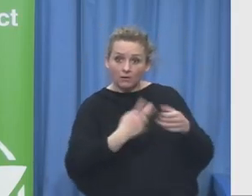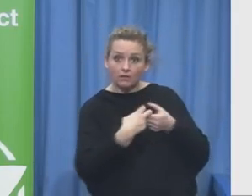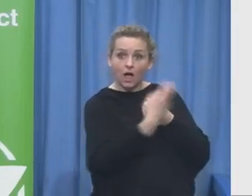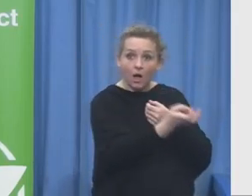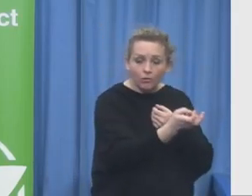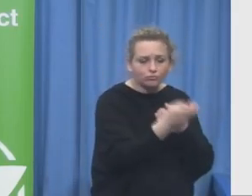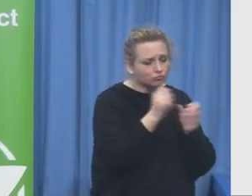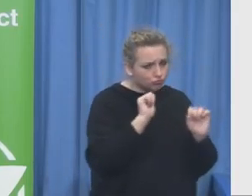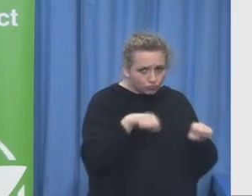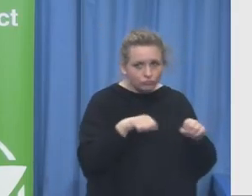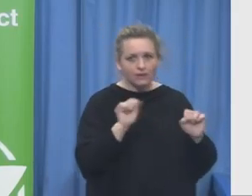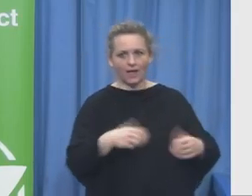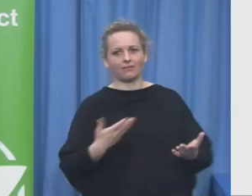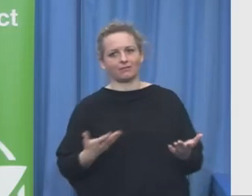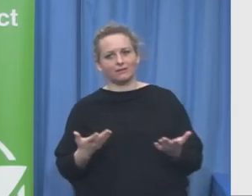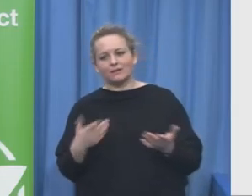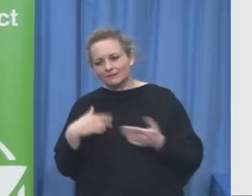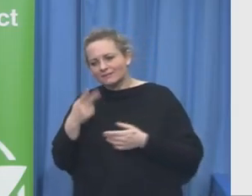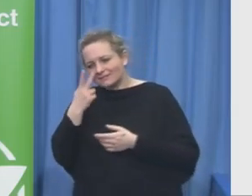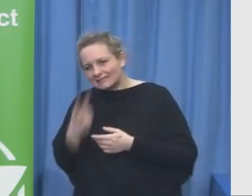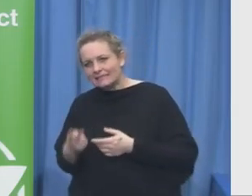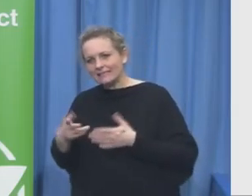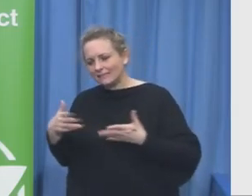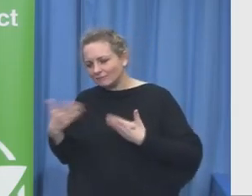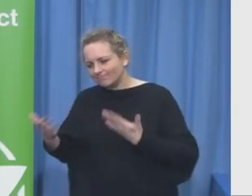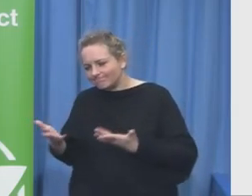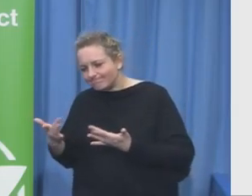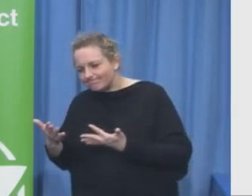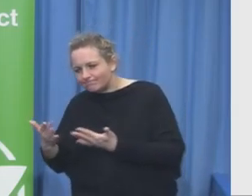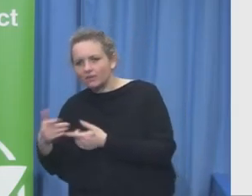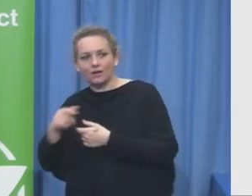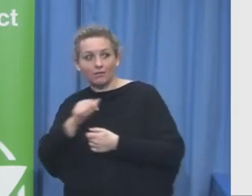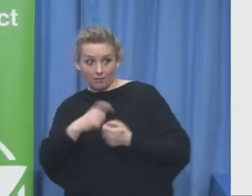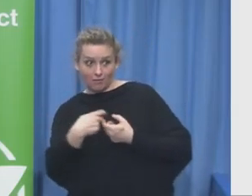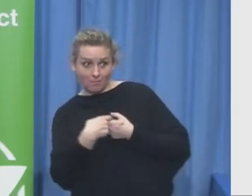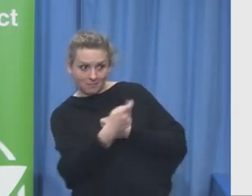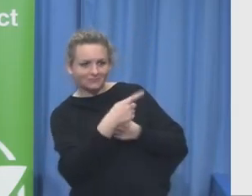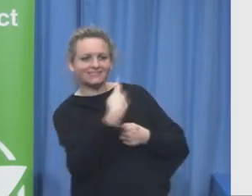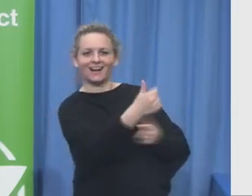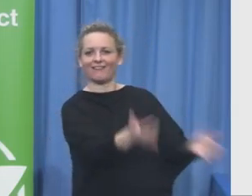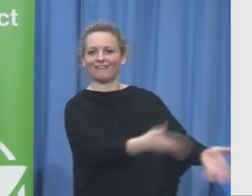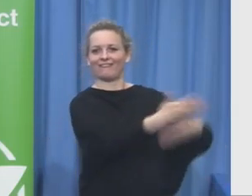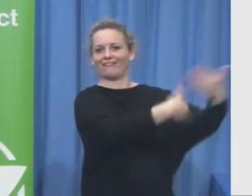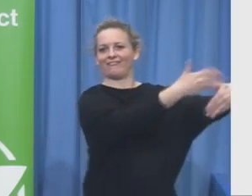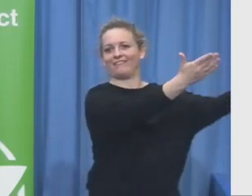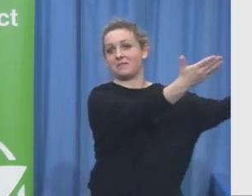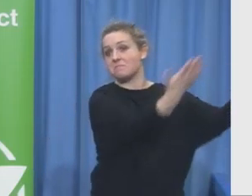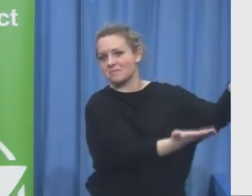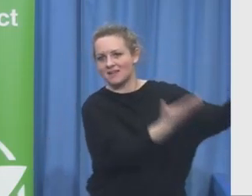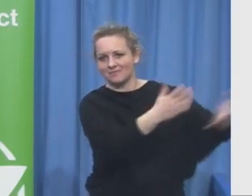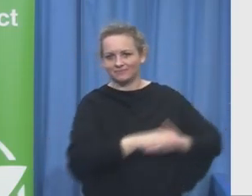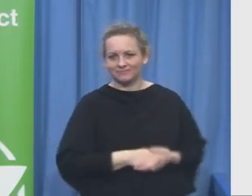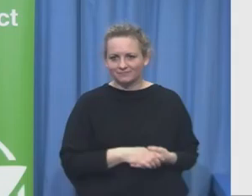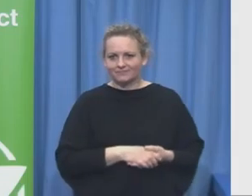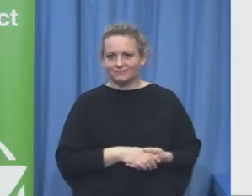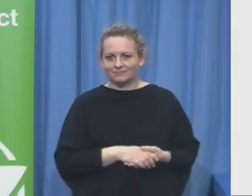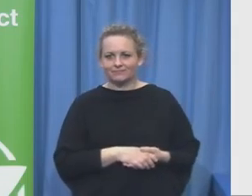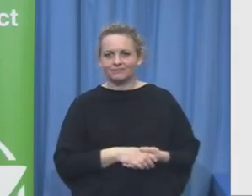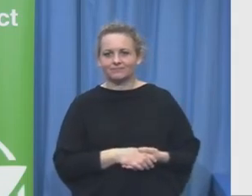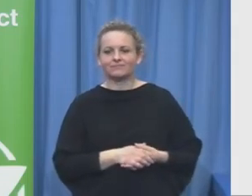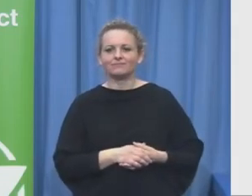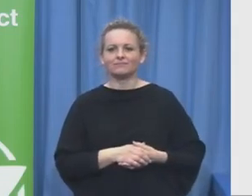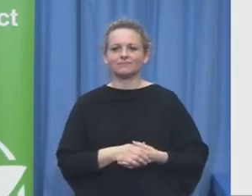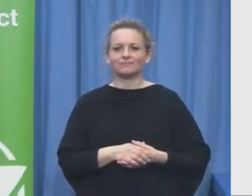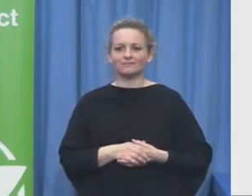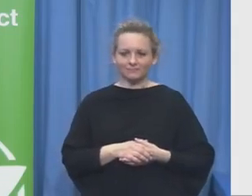recognize the period of time we know that we have to live in after three four five six years and the exit strategy